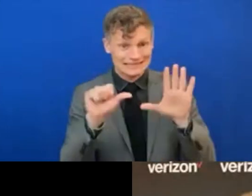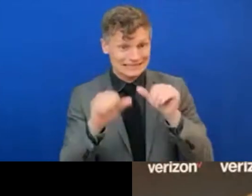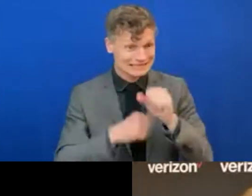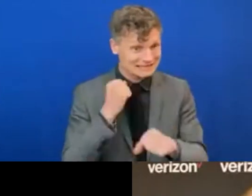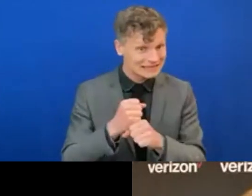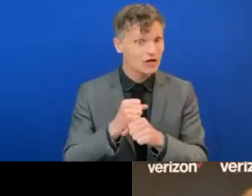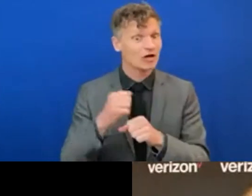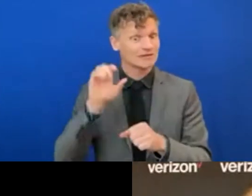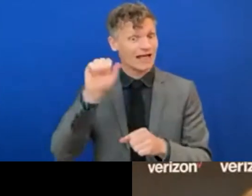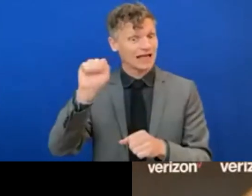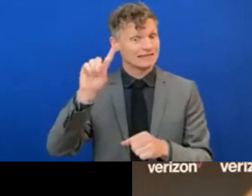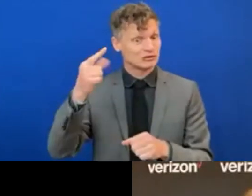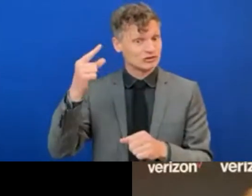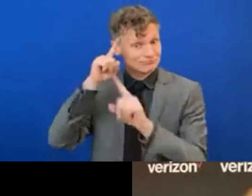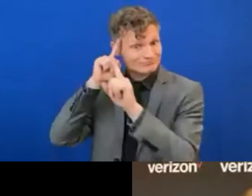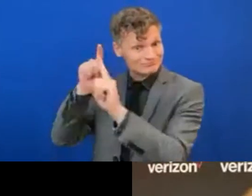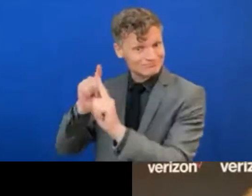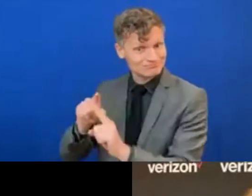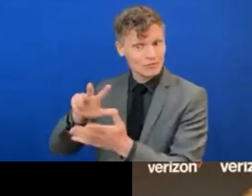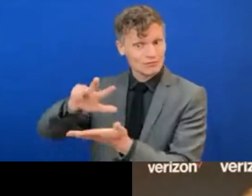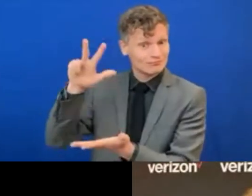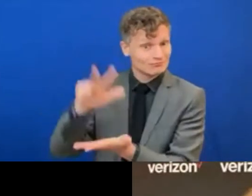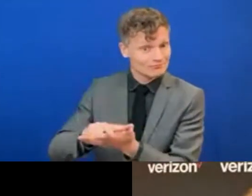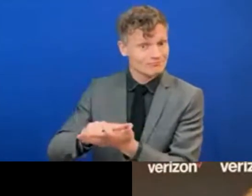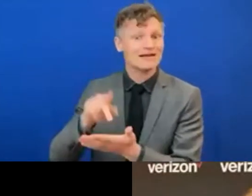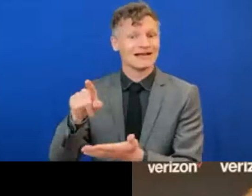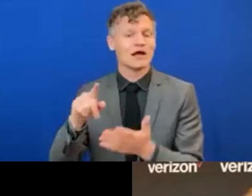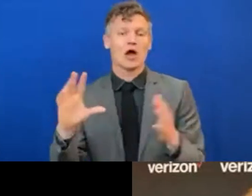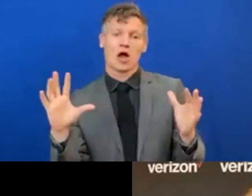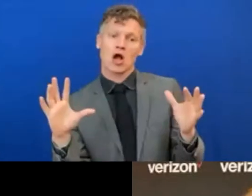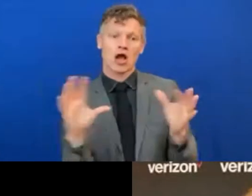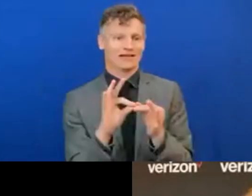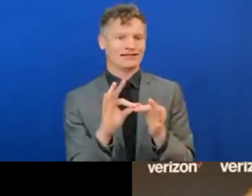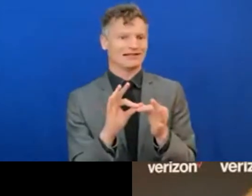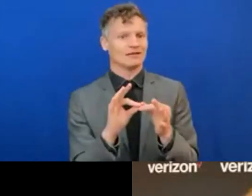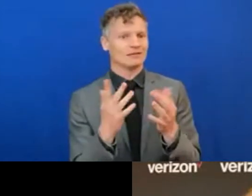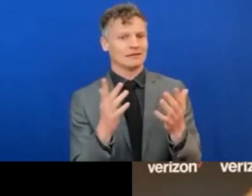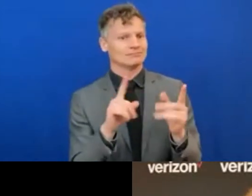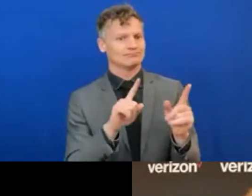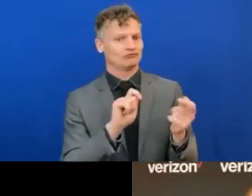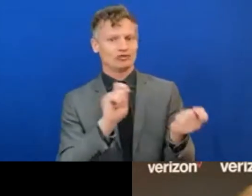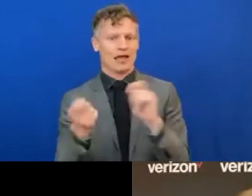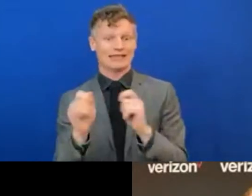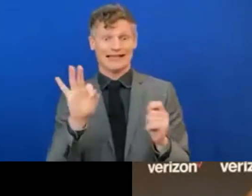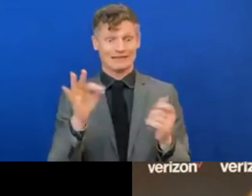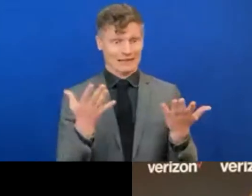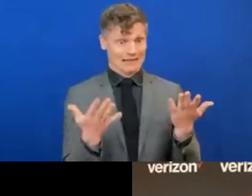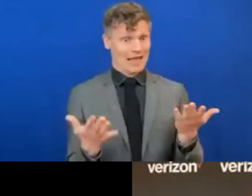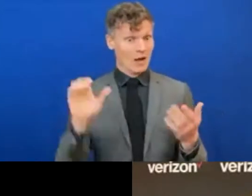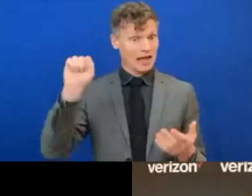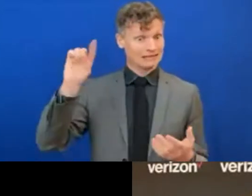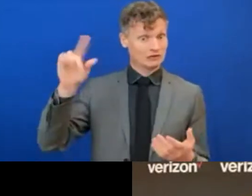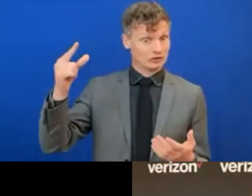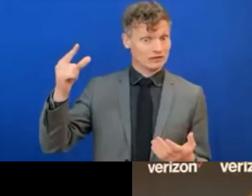connectivity has really changed. I'm sure if they were being adopted now, there would be an 18th goal on connectivity.